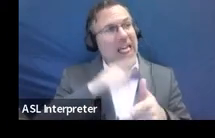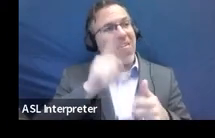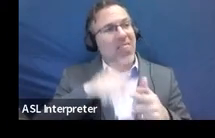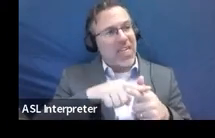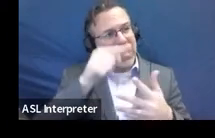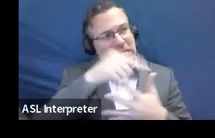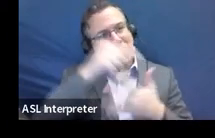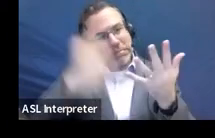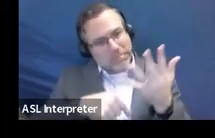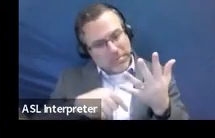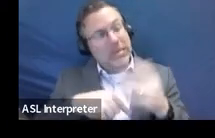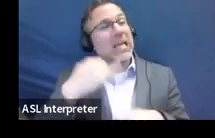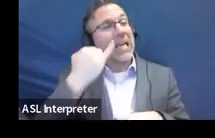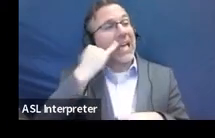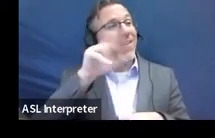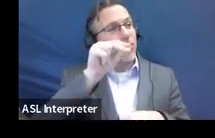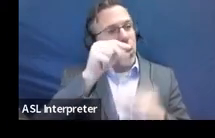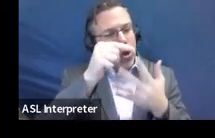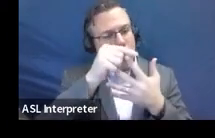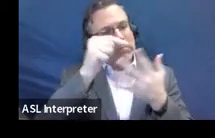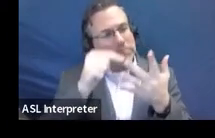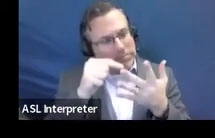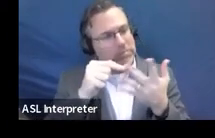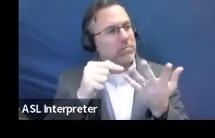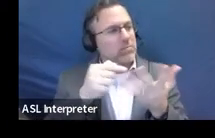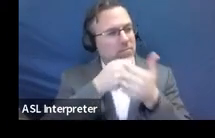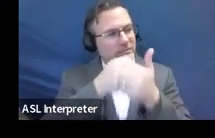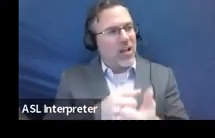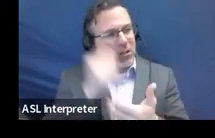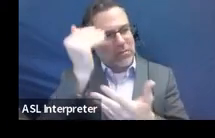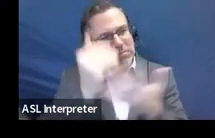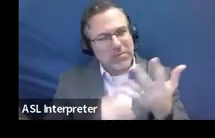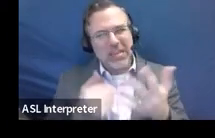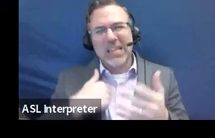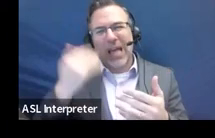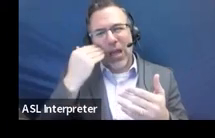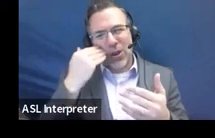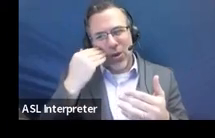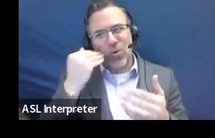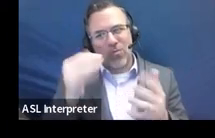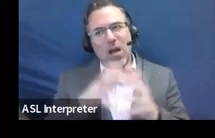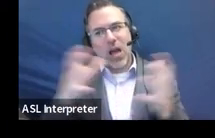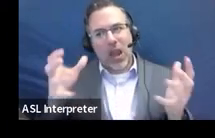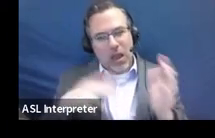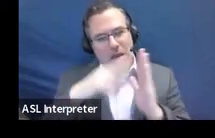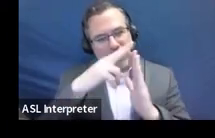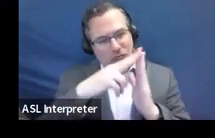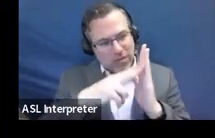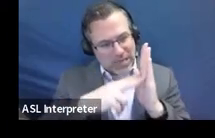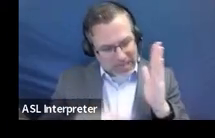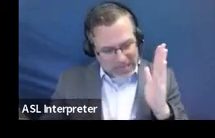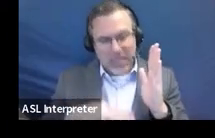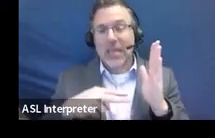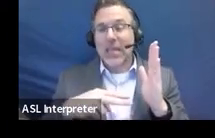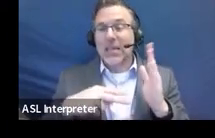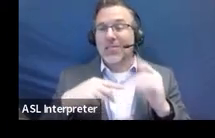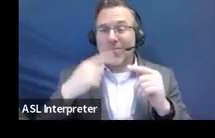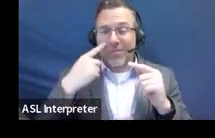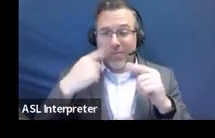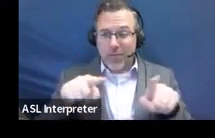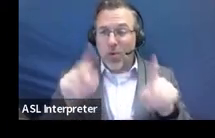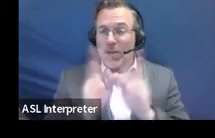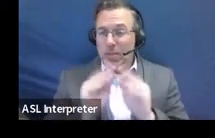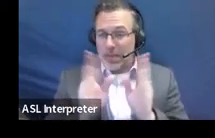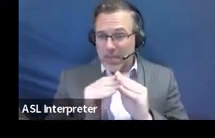to question one is no, you do this. And I know it is a lot of reading when you're in the middle of a meeting, trying to fill this all out with